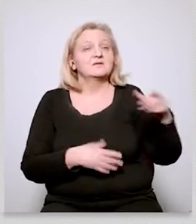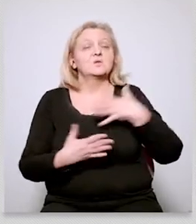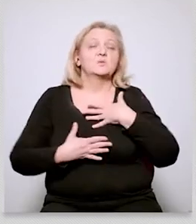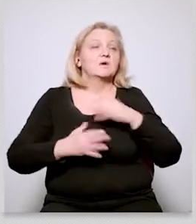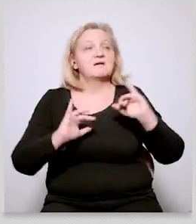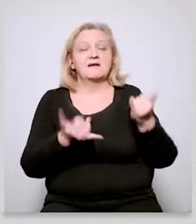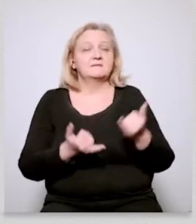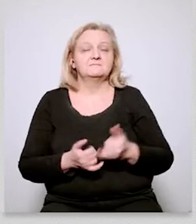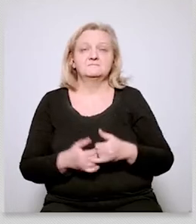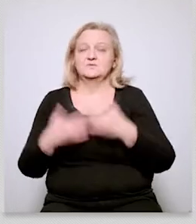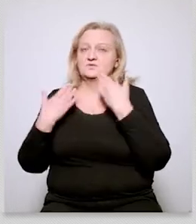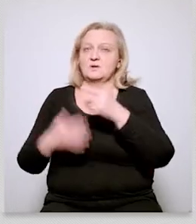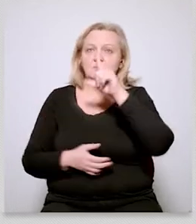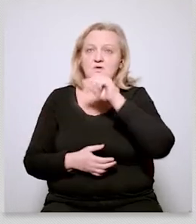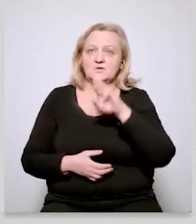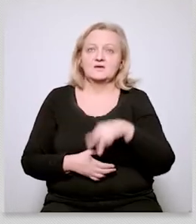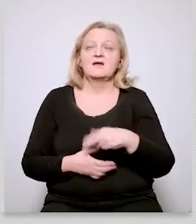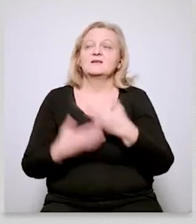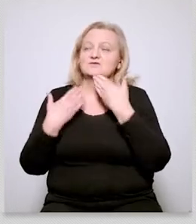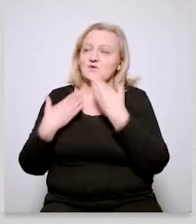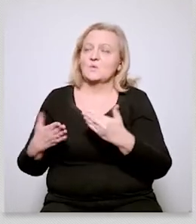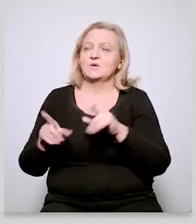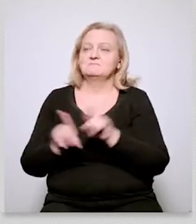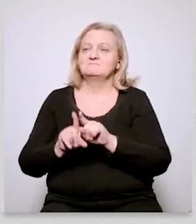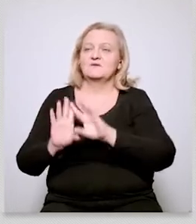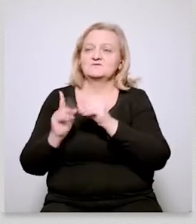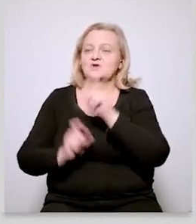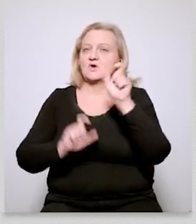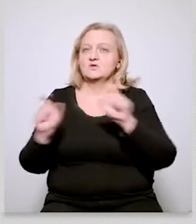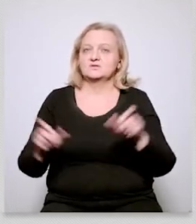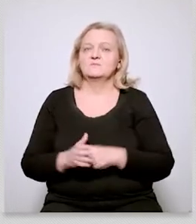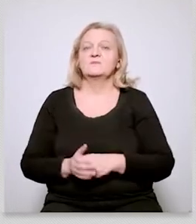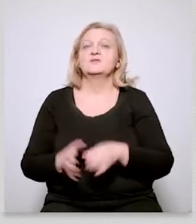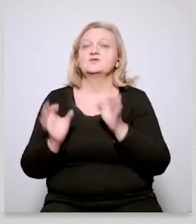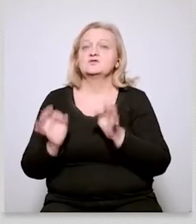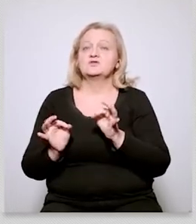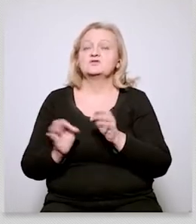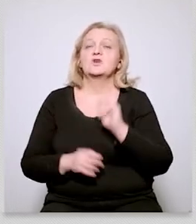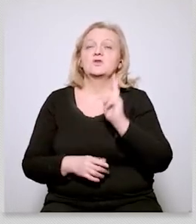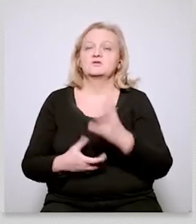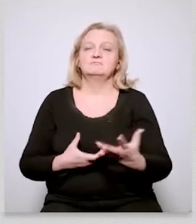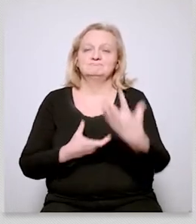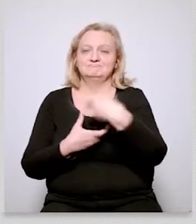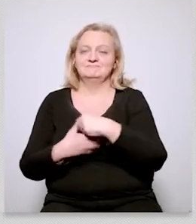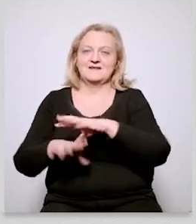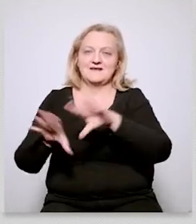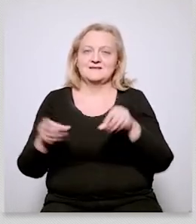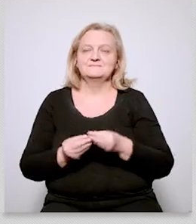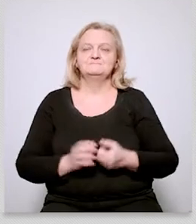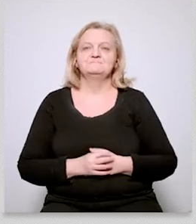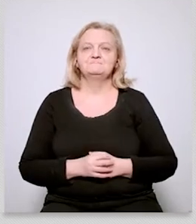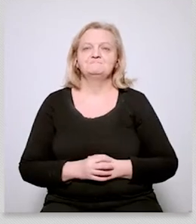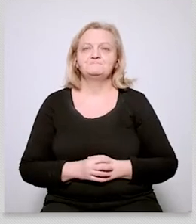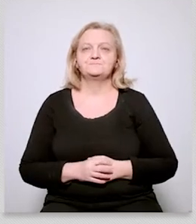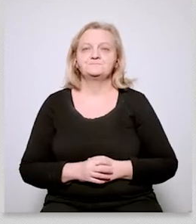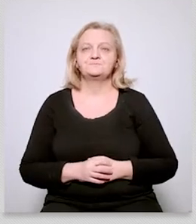you everybody uh for joining us today for for this discussion um i think to tell you a little bit about where